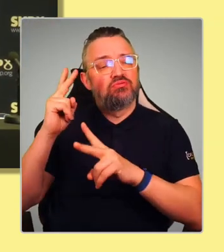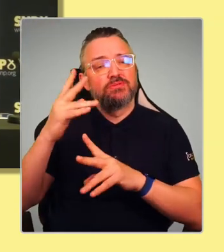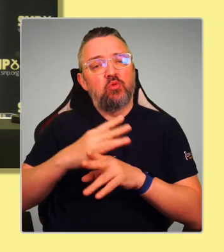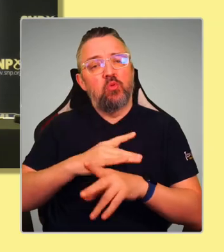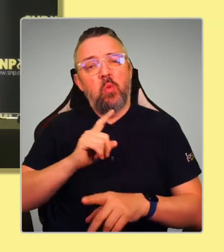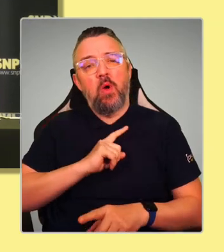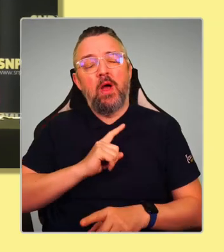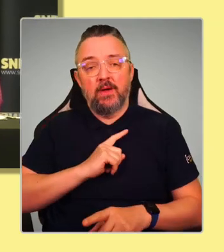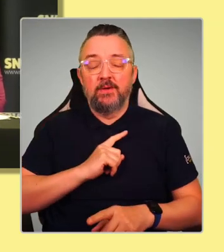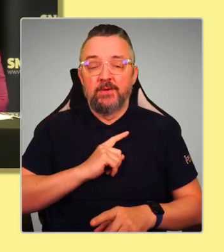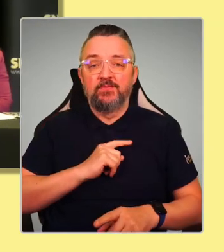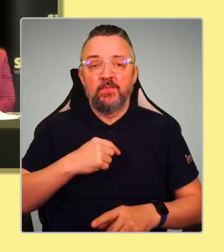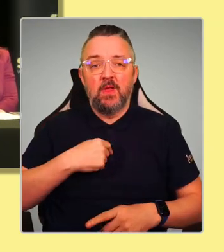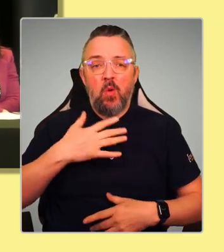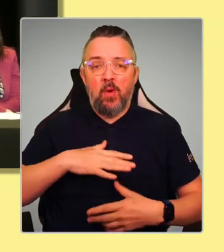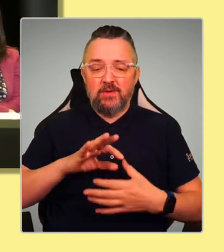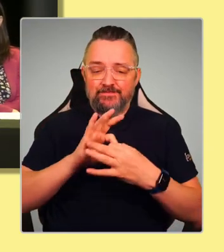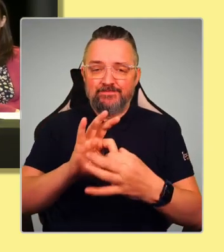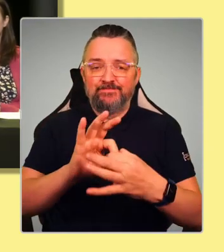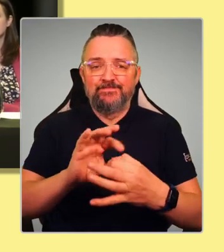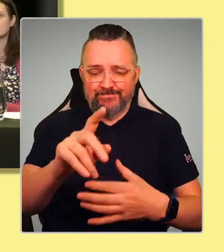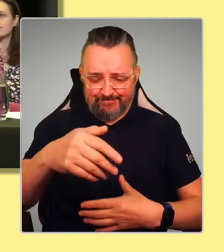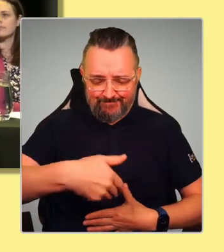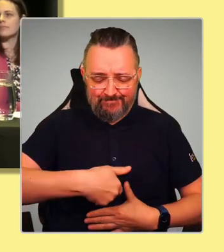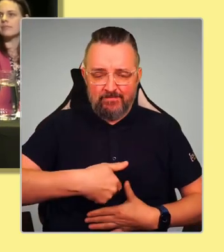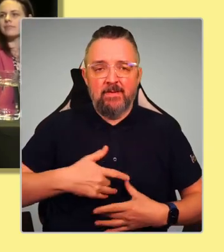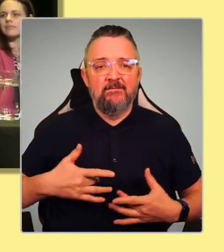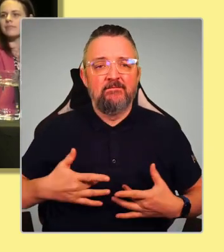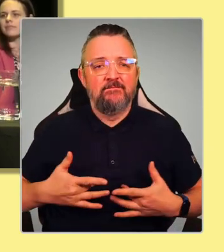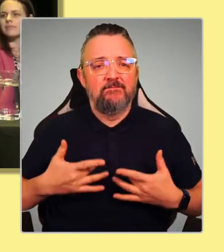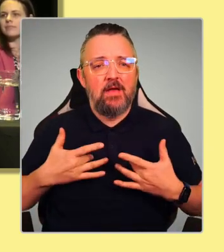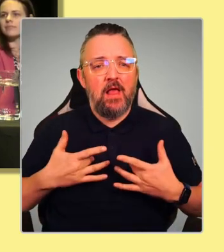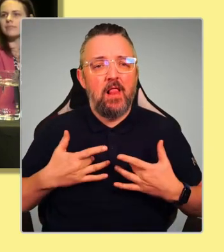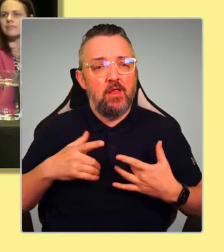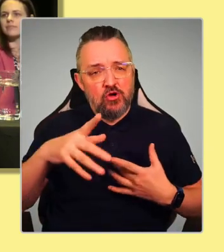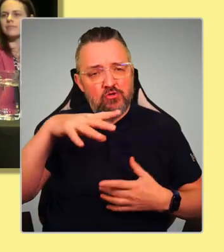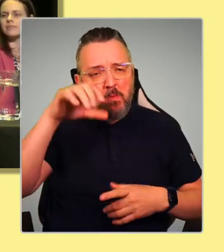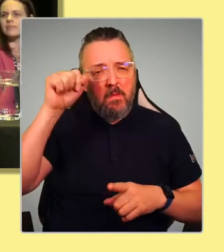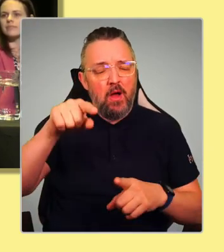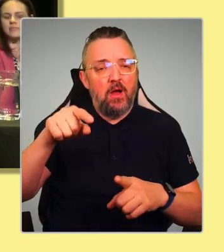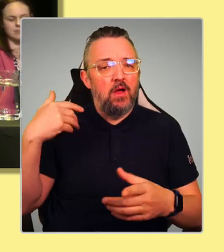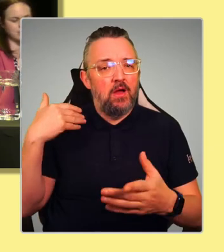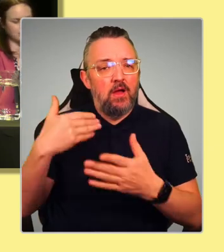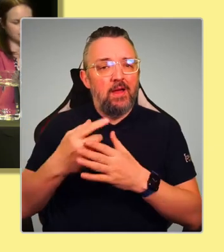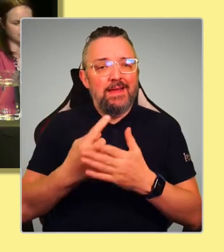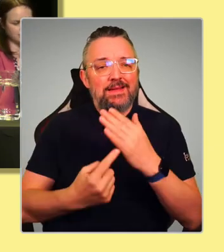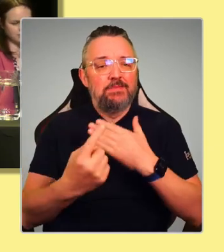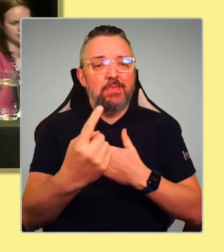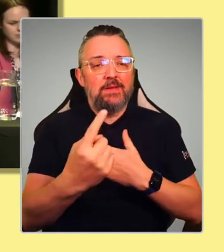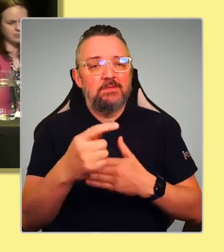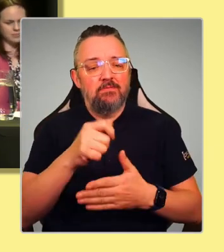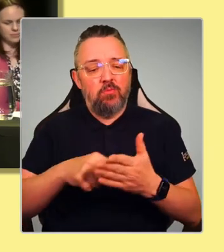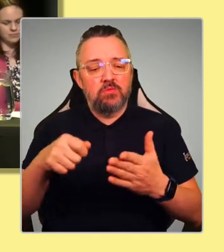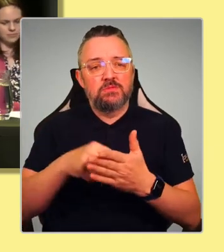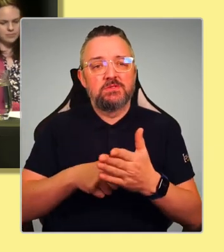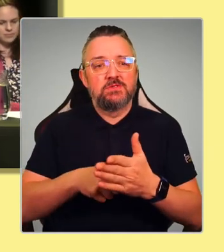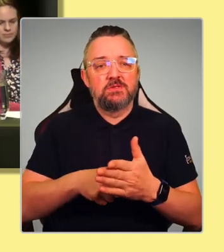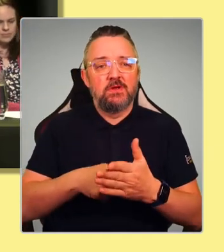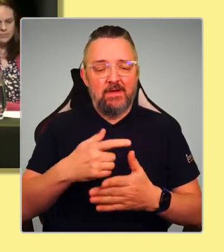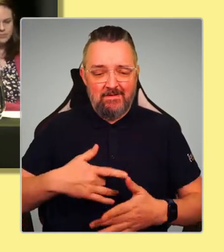in with that feeling that we had in that run up to the independence vote, that feeling that we had.